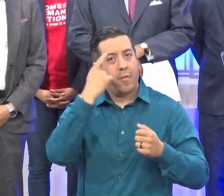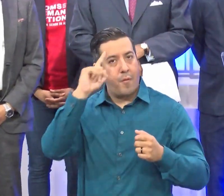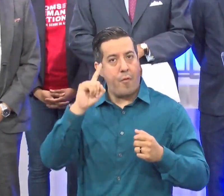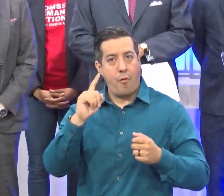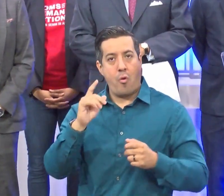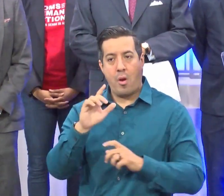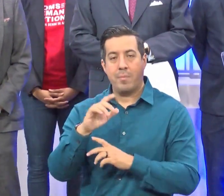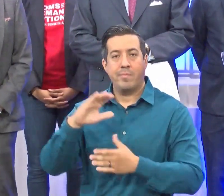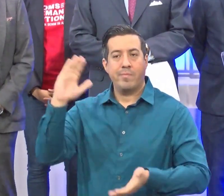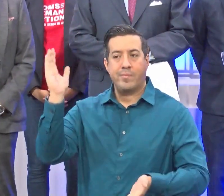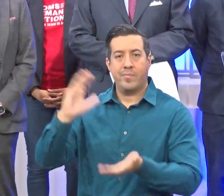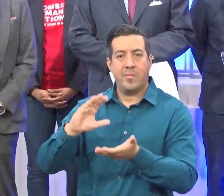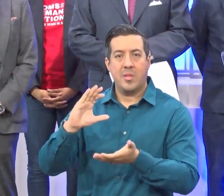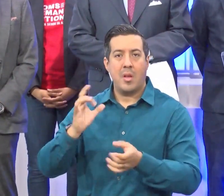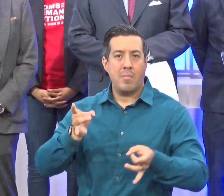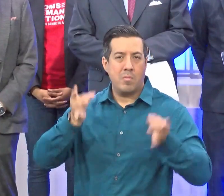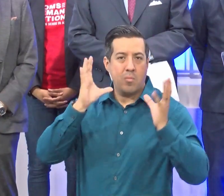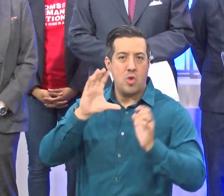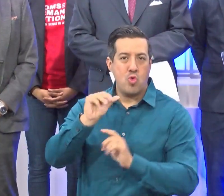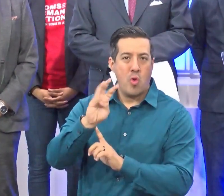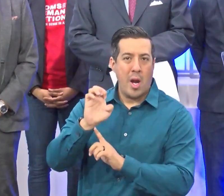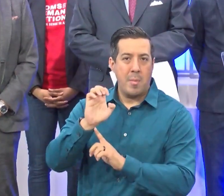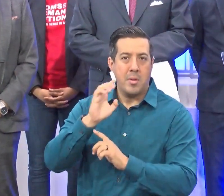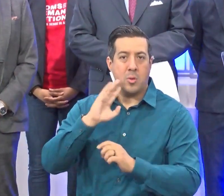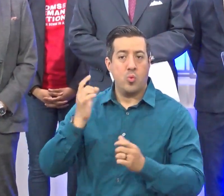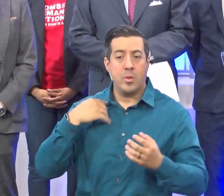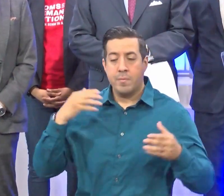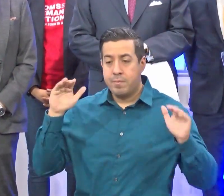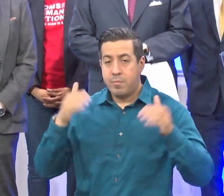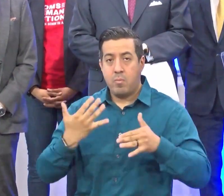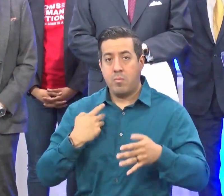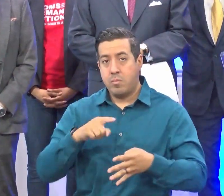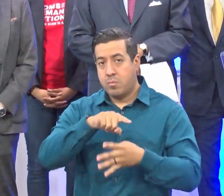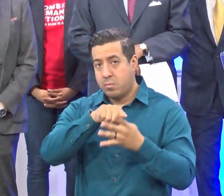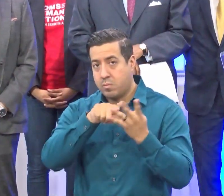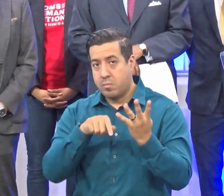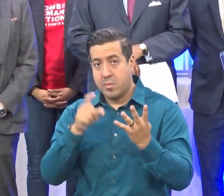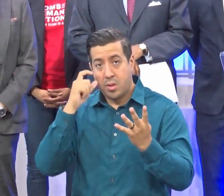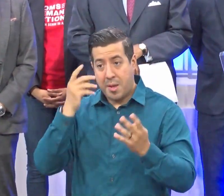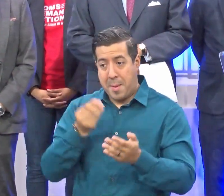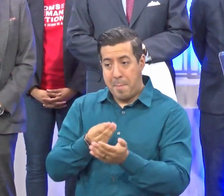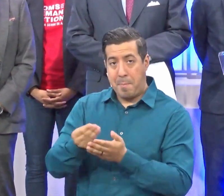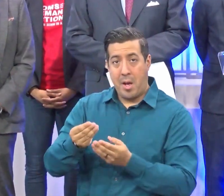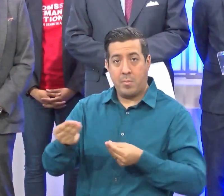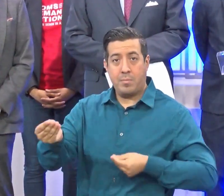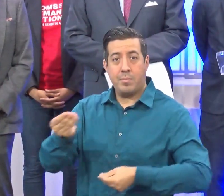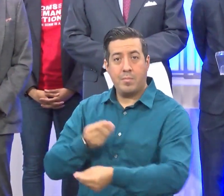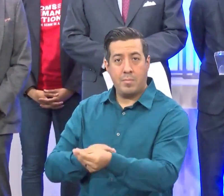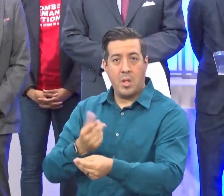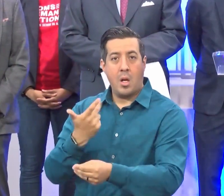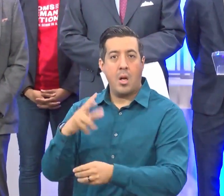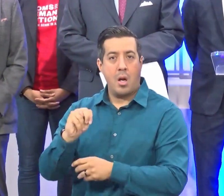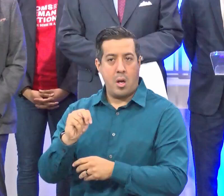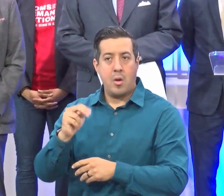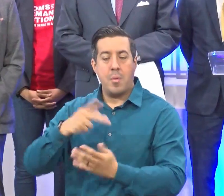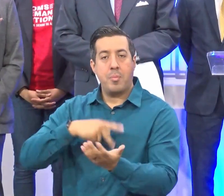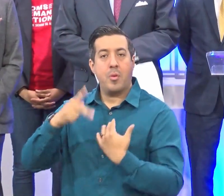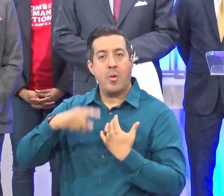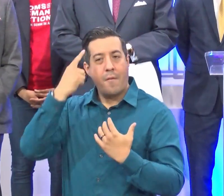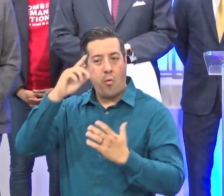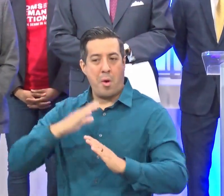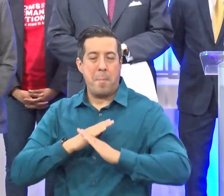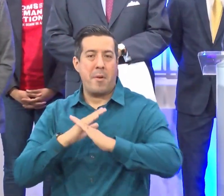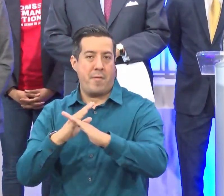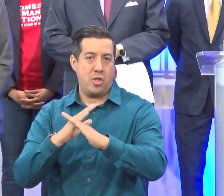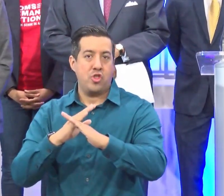crime, which focuses on four key areas. The gun buyback program is part of the Violence Reduction and Crime Prevention